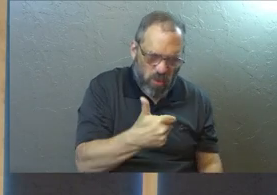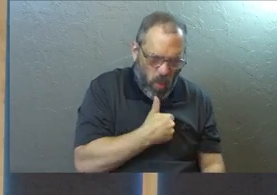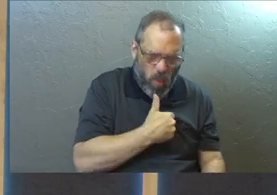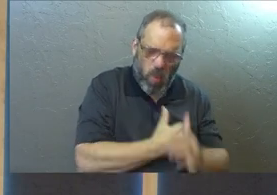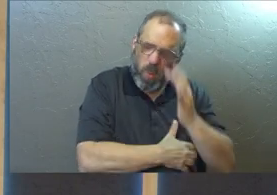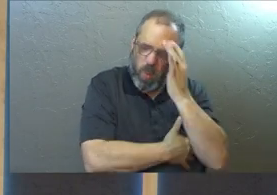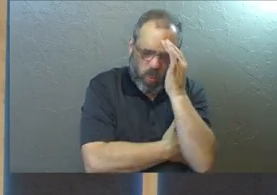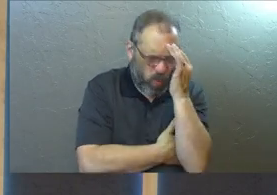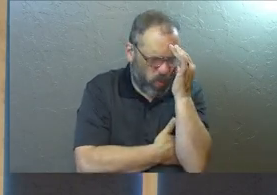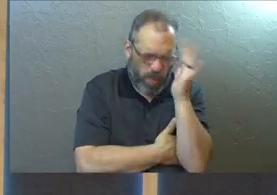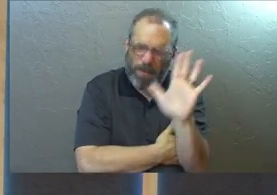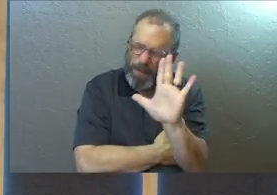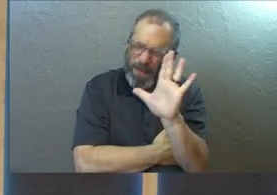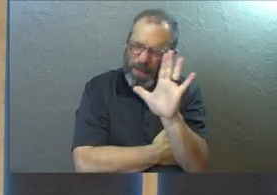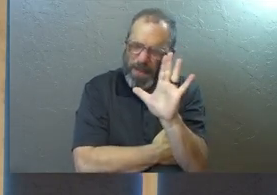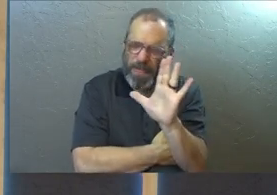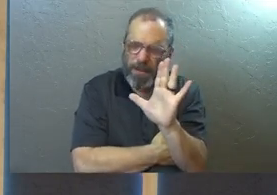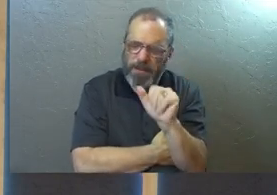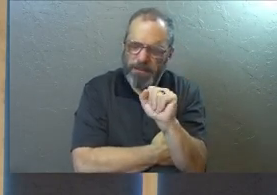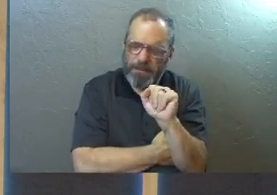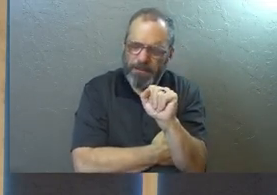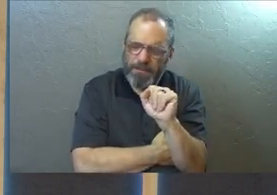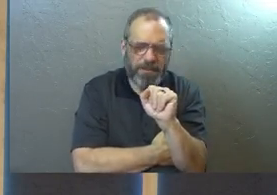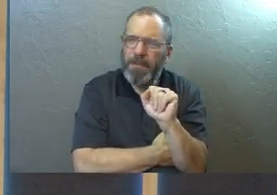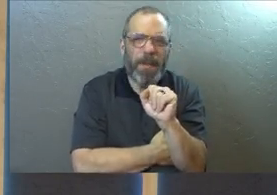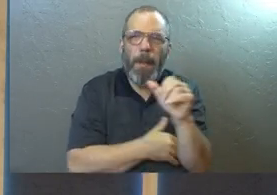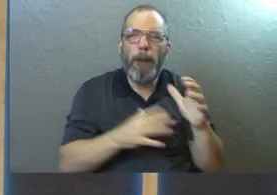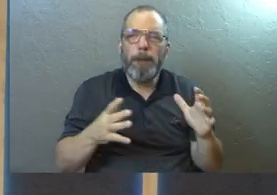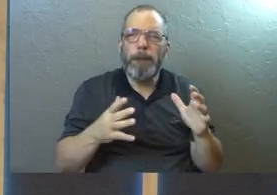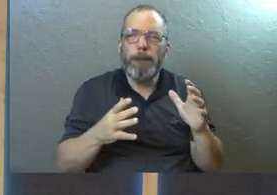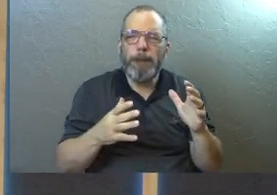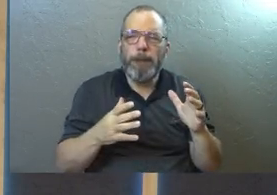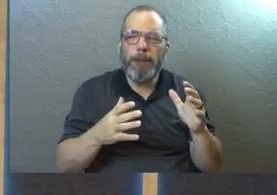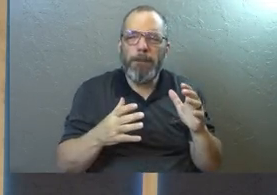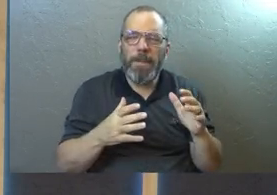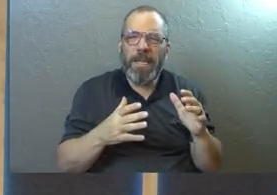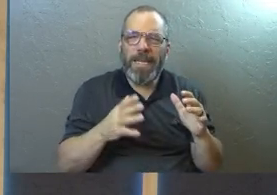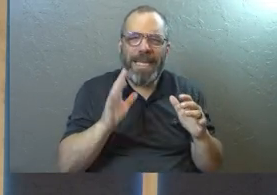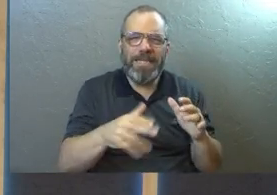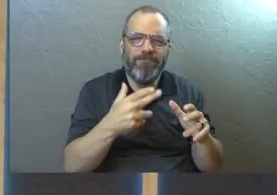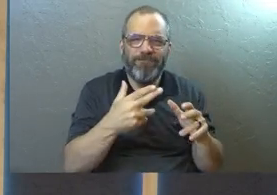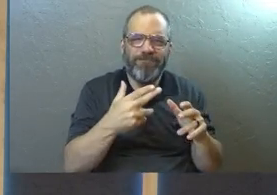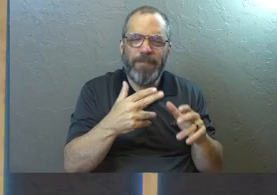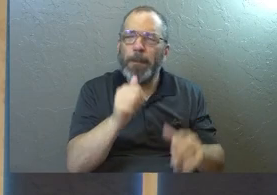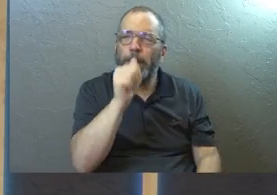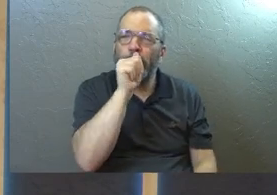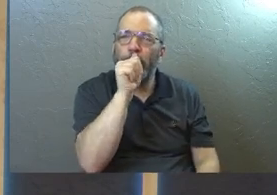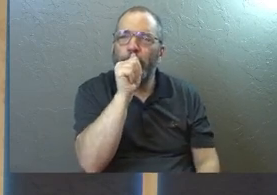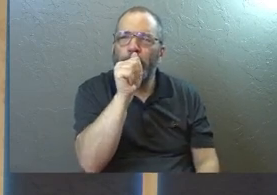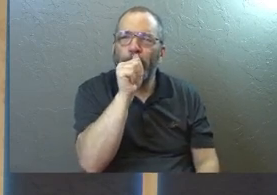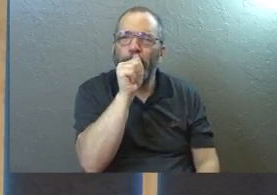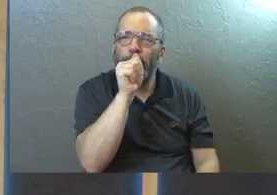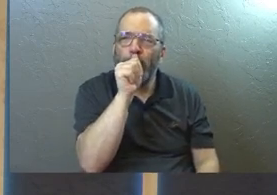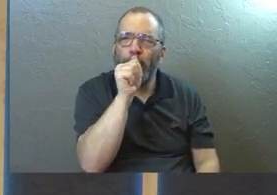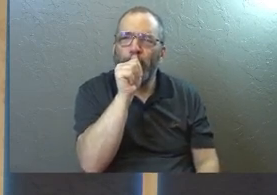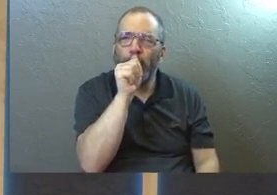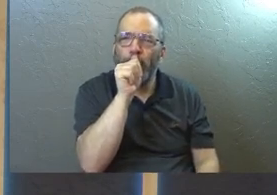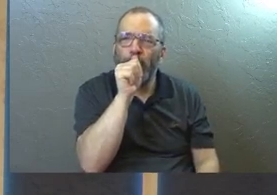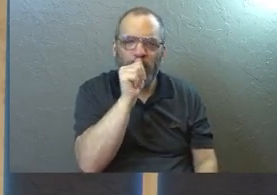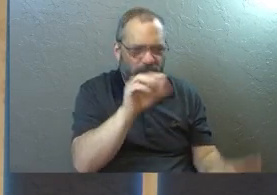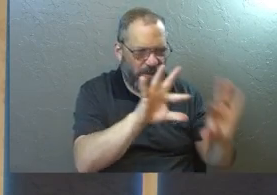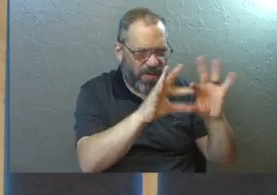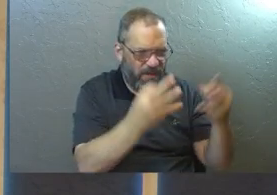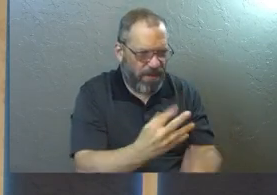And man, and it's a deeply mysterious place. The ones that